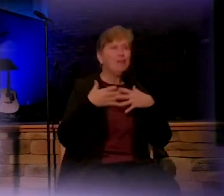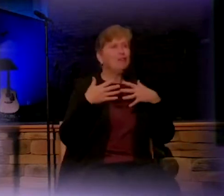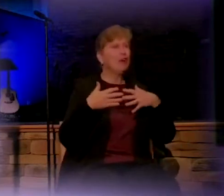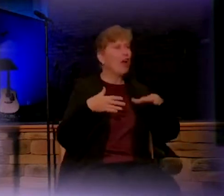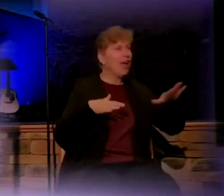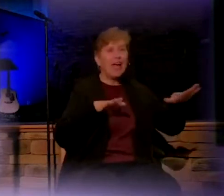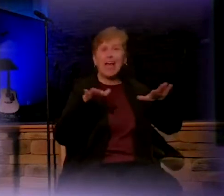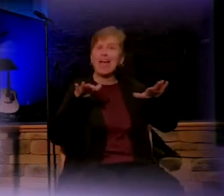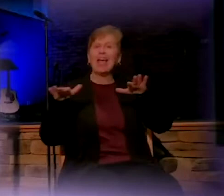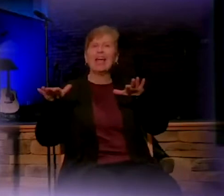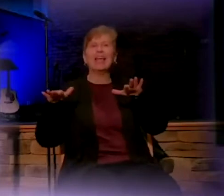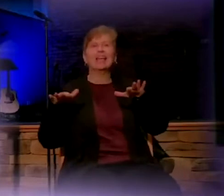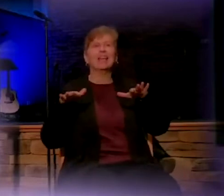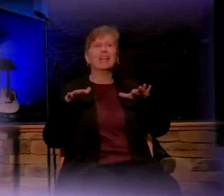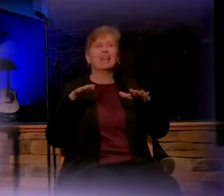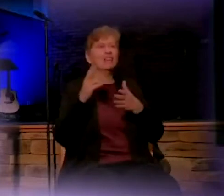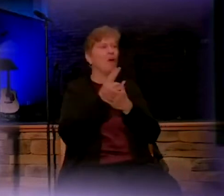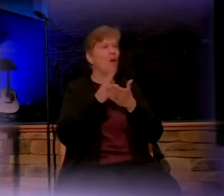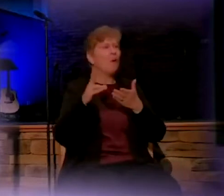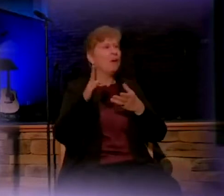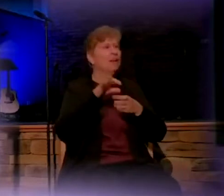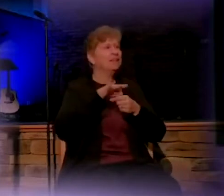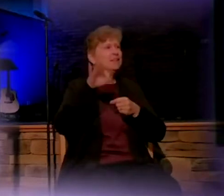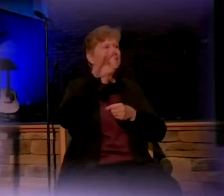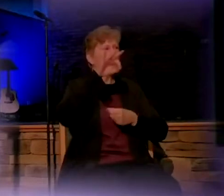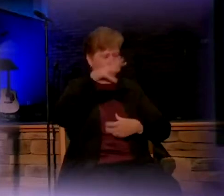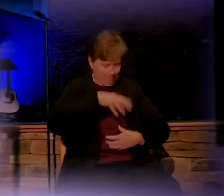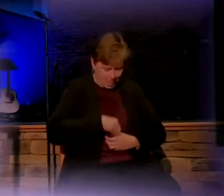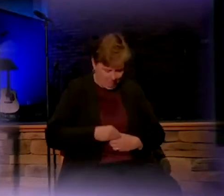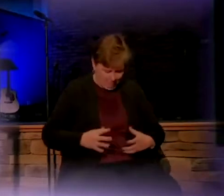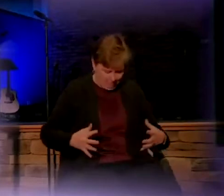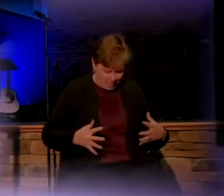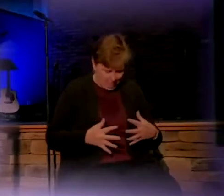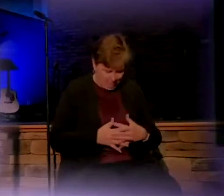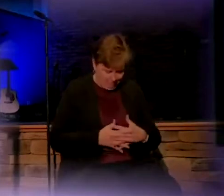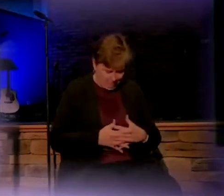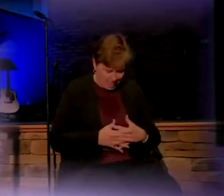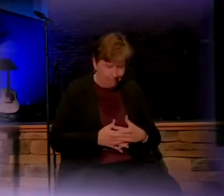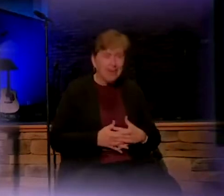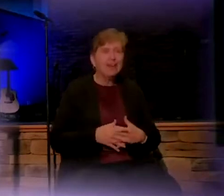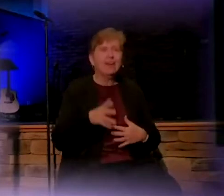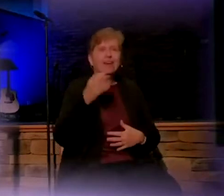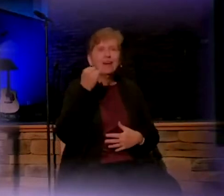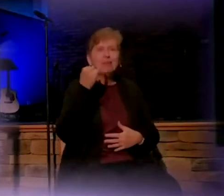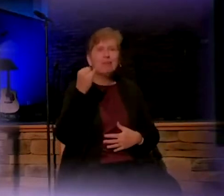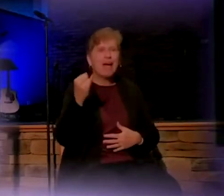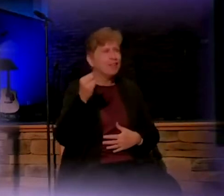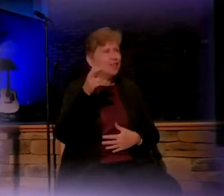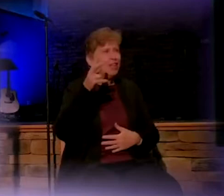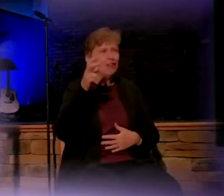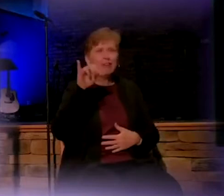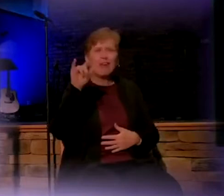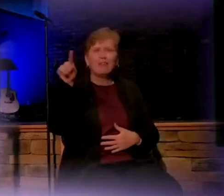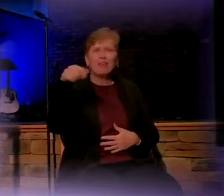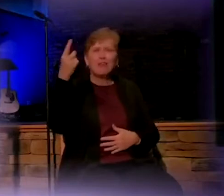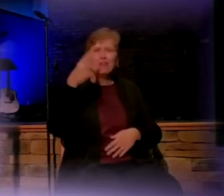from the Holy Spirit. But can you imagine hearing that for the very first time?